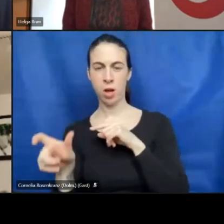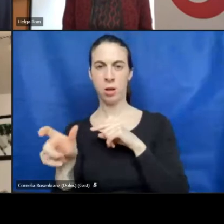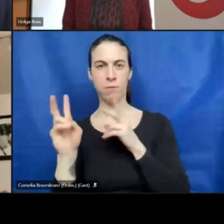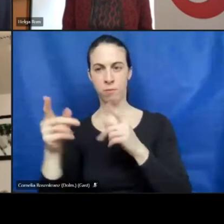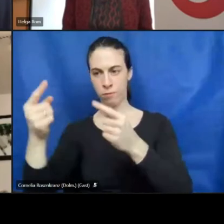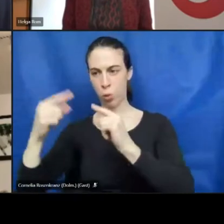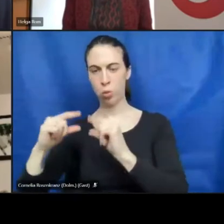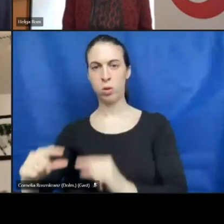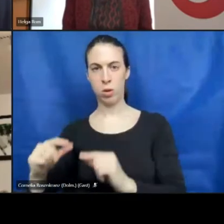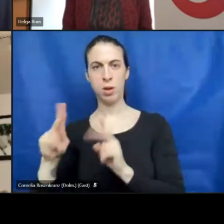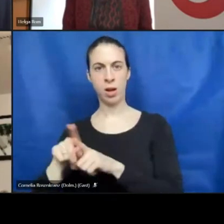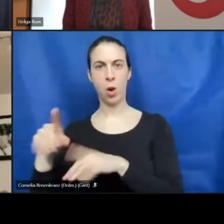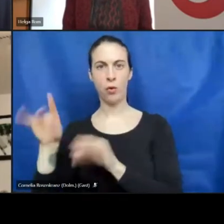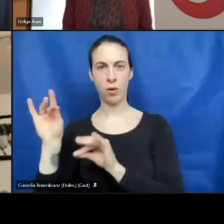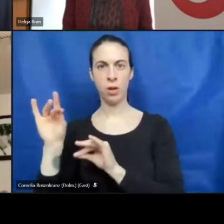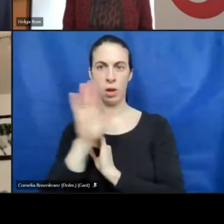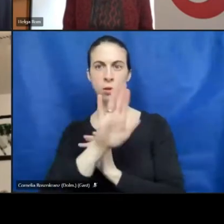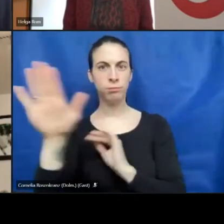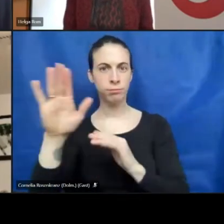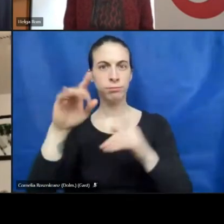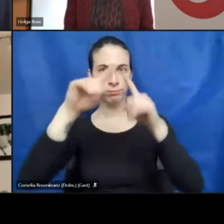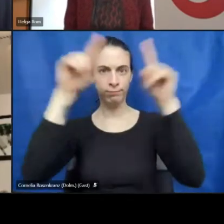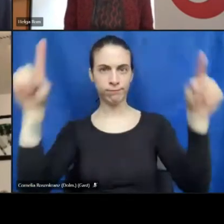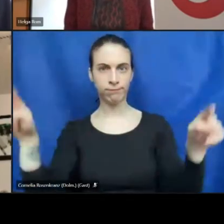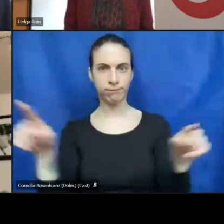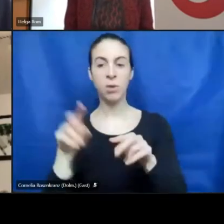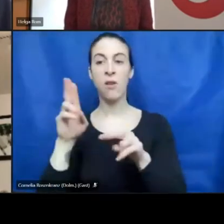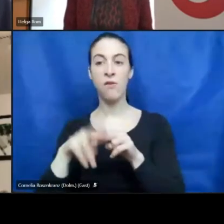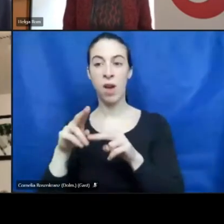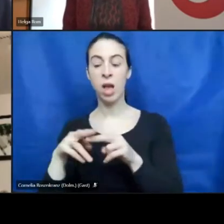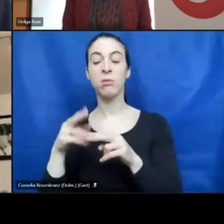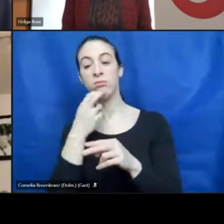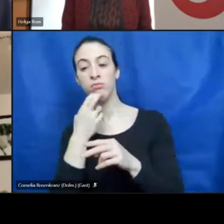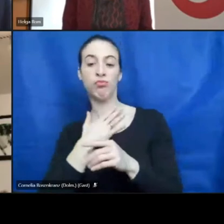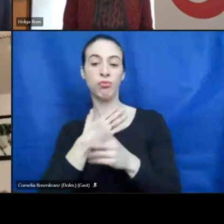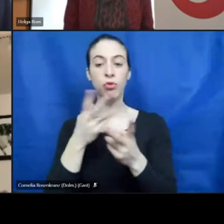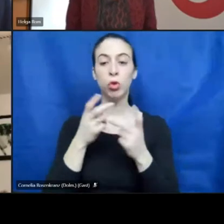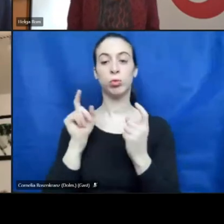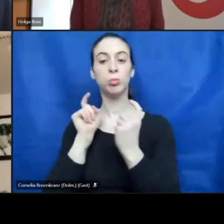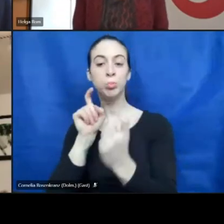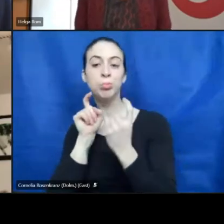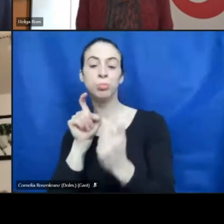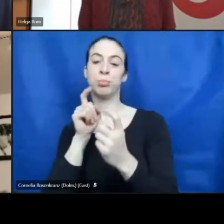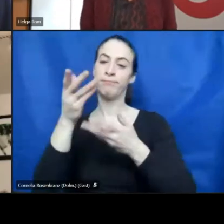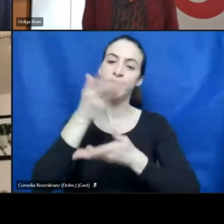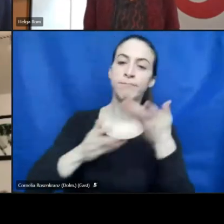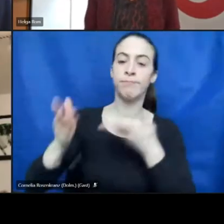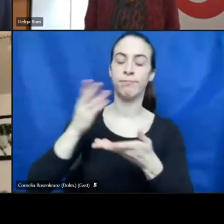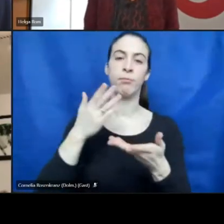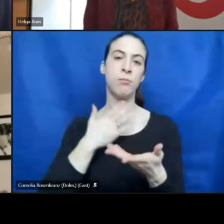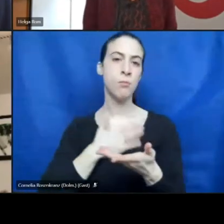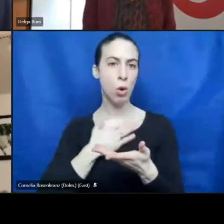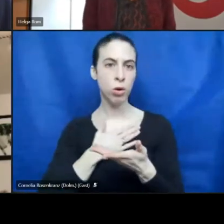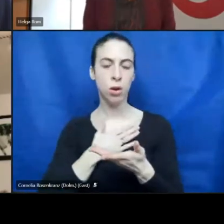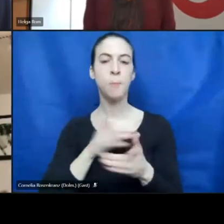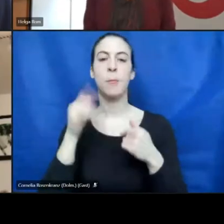of your screen. If you want to discuss with us, and I really invite you to do so, please just